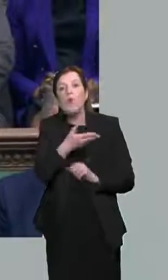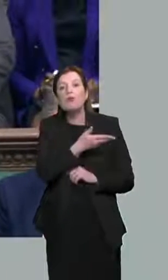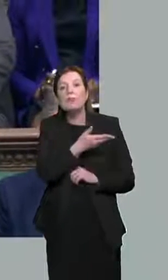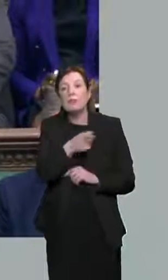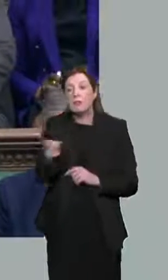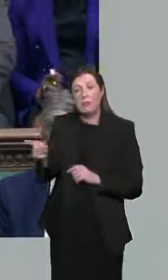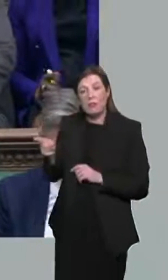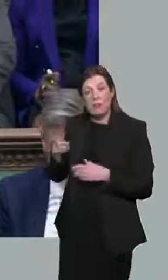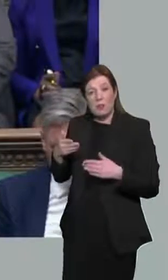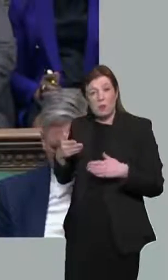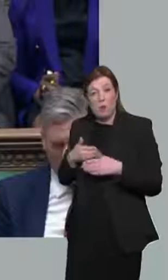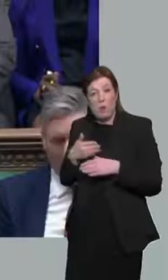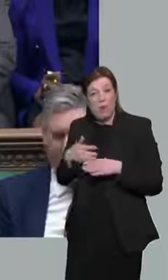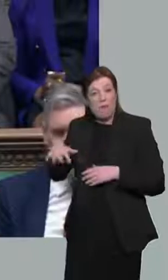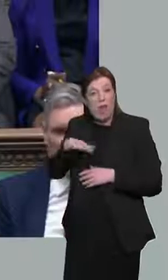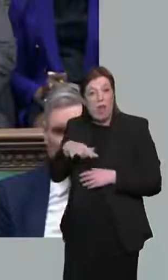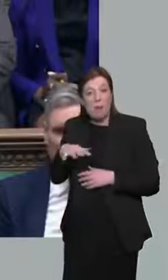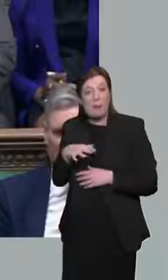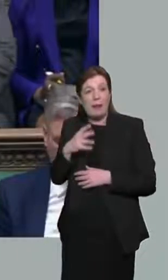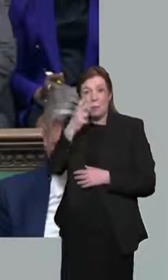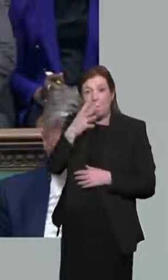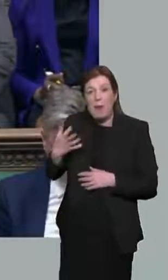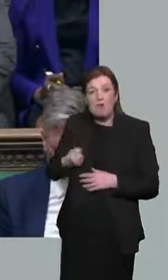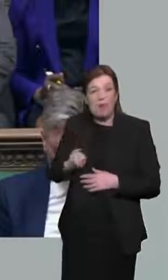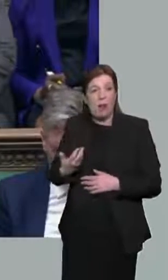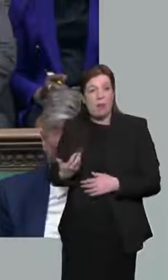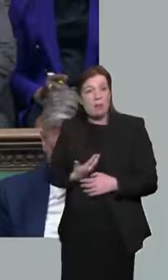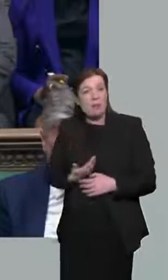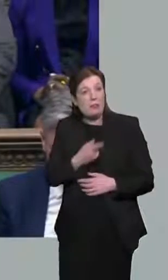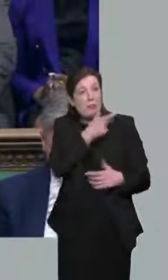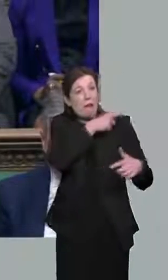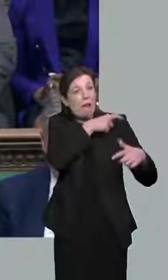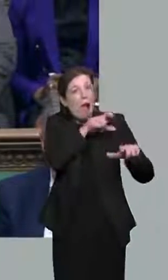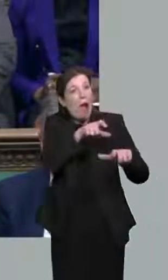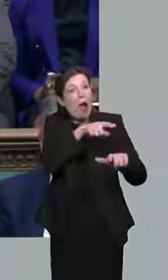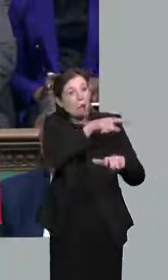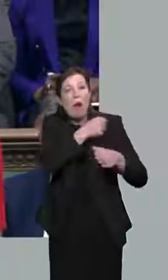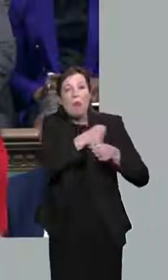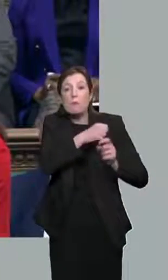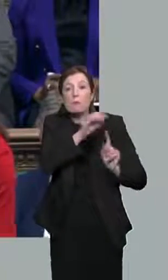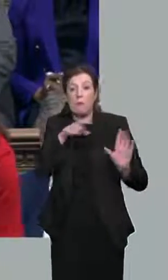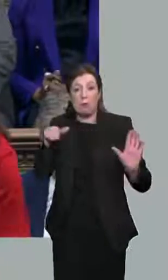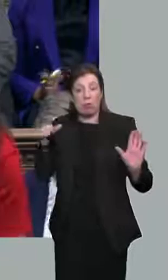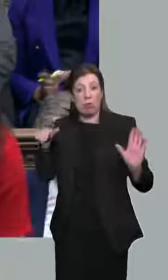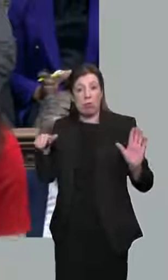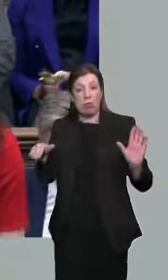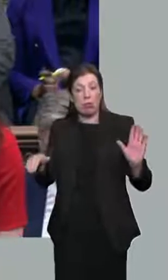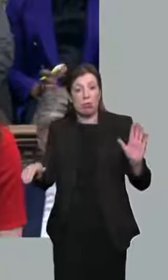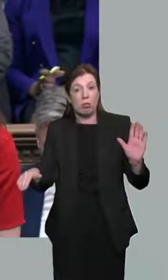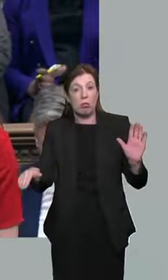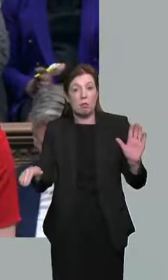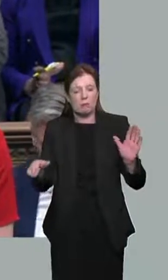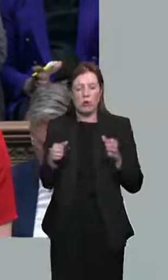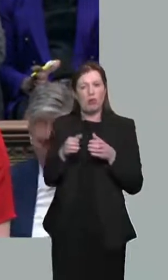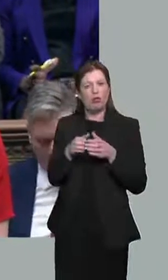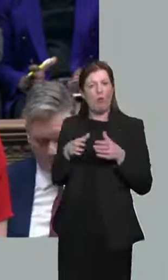can't, pensioners can't and businesses can't. The weak growth forecast we have seen today should